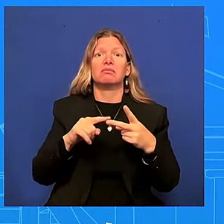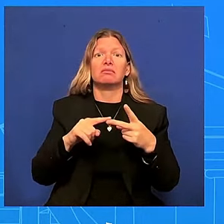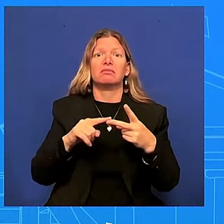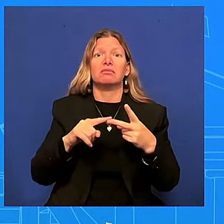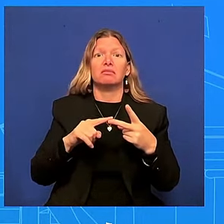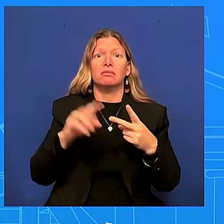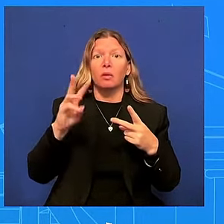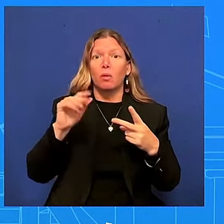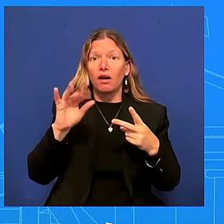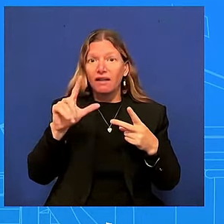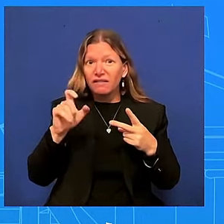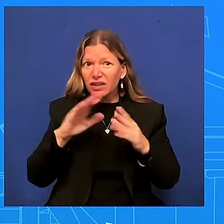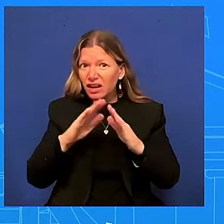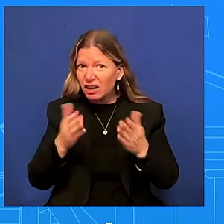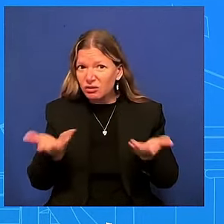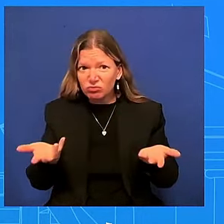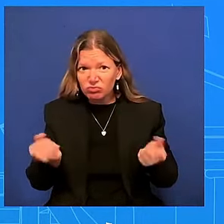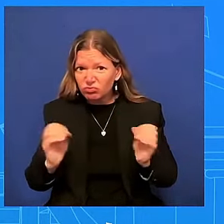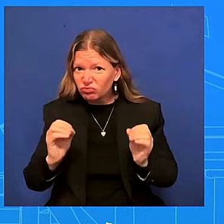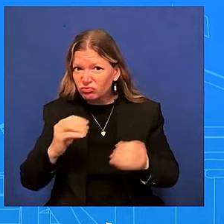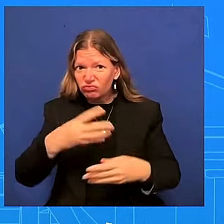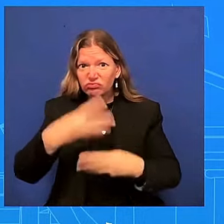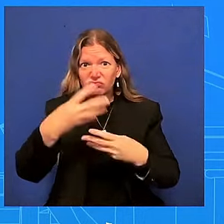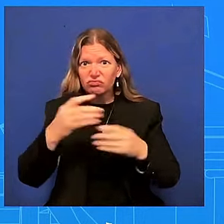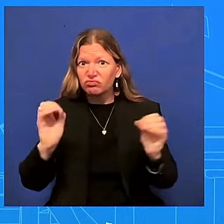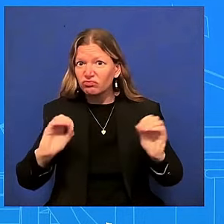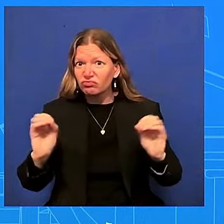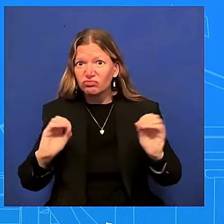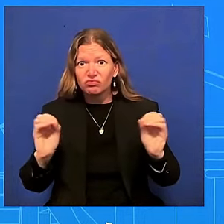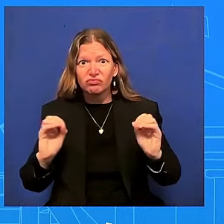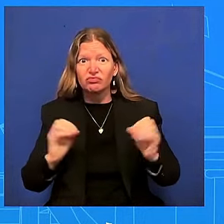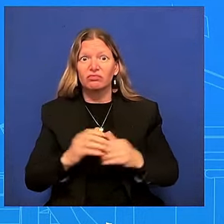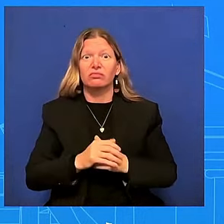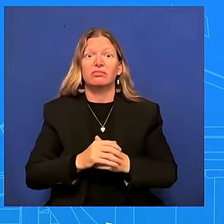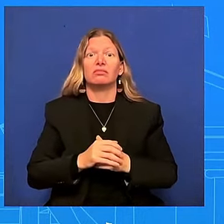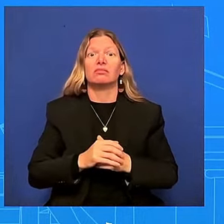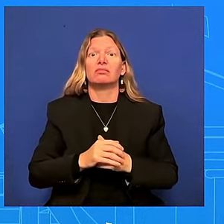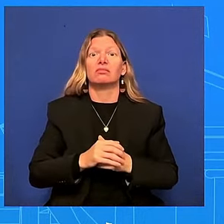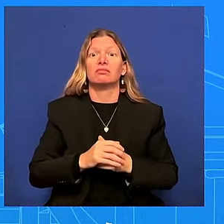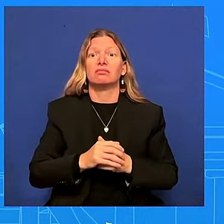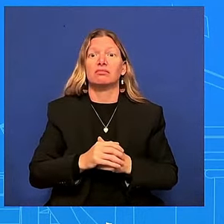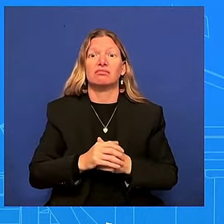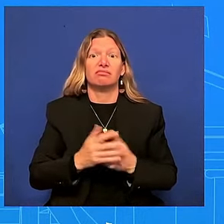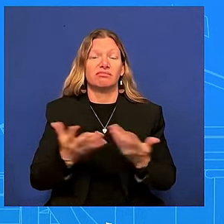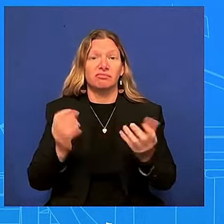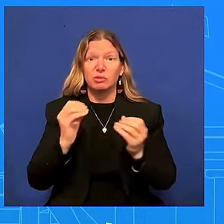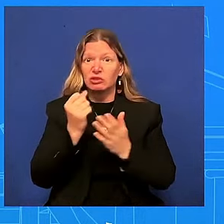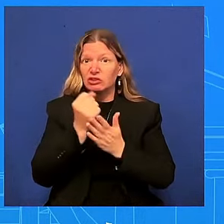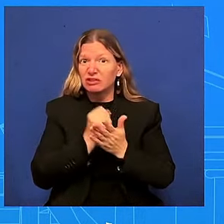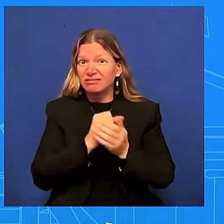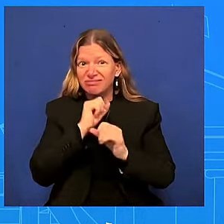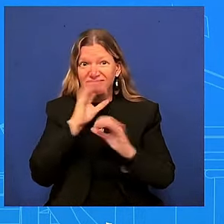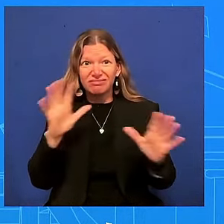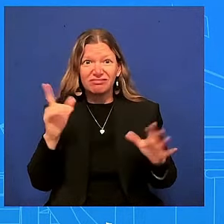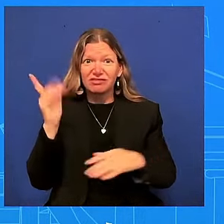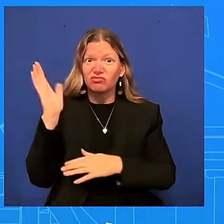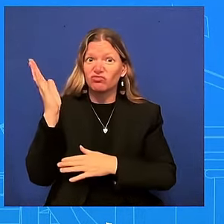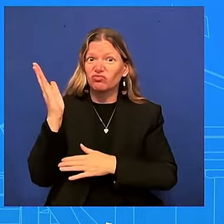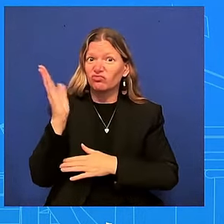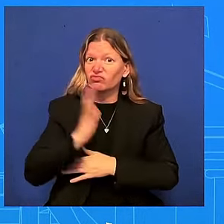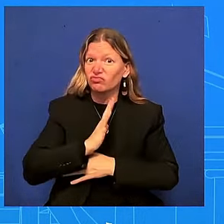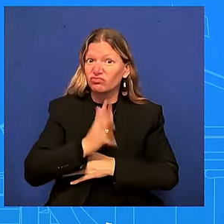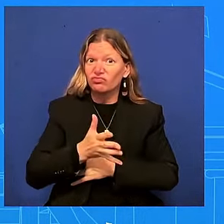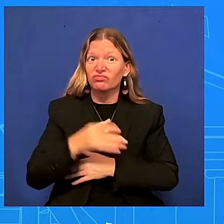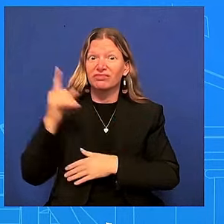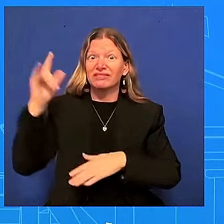party and doing a very long rope line uh and when he was at the tarmac it was in the middle of the night literally two o'clock at night uh we